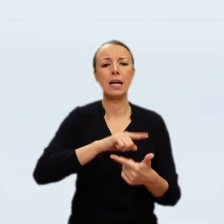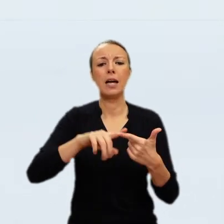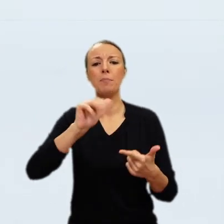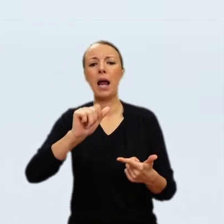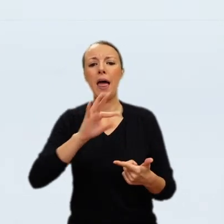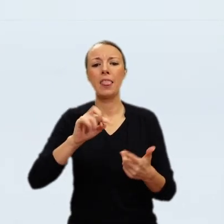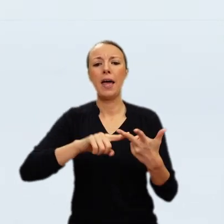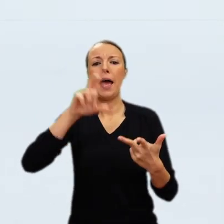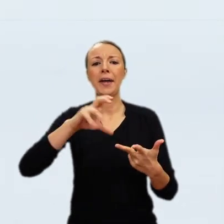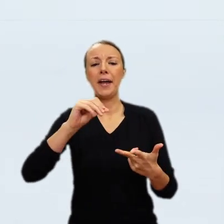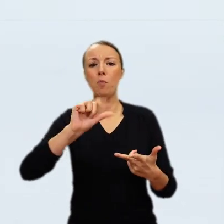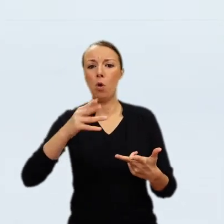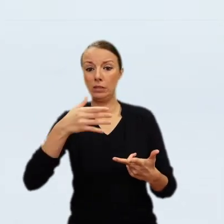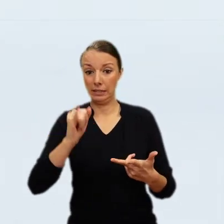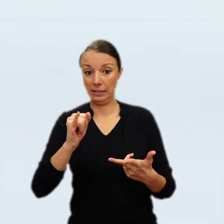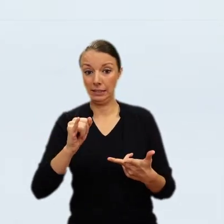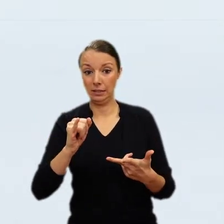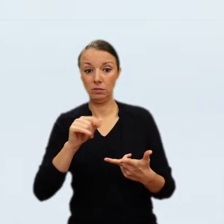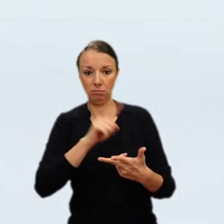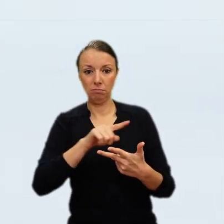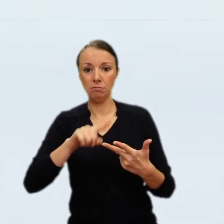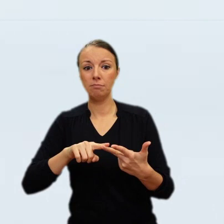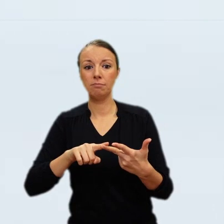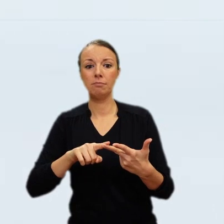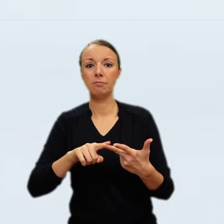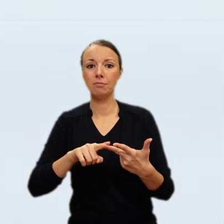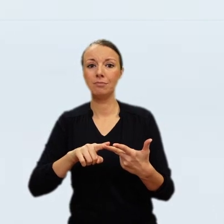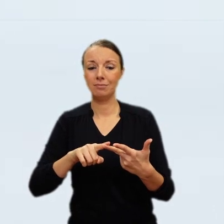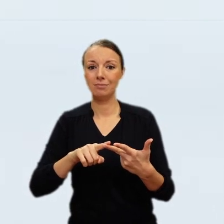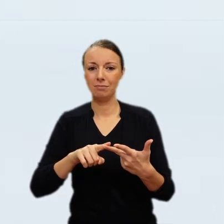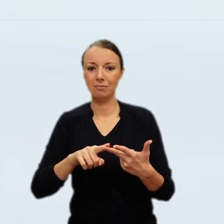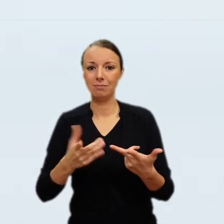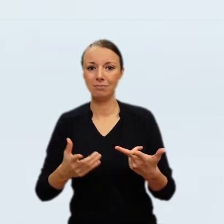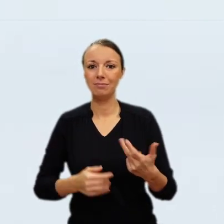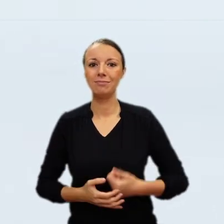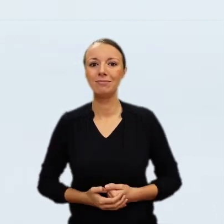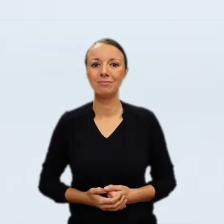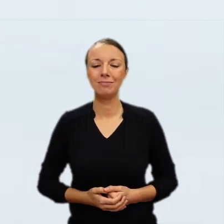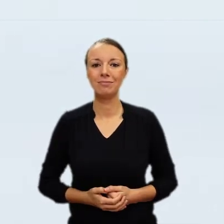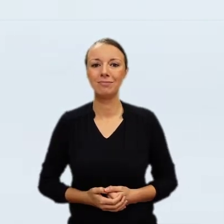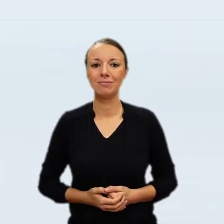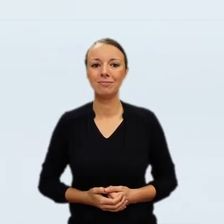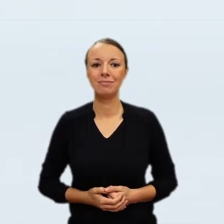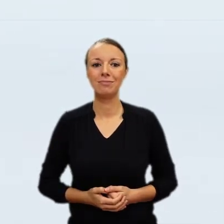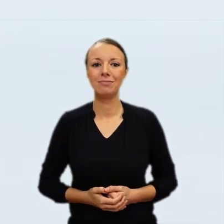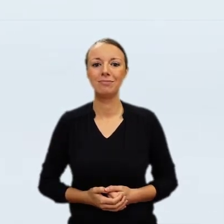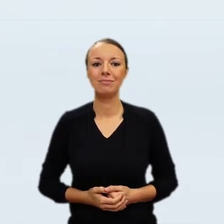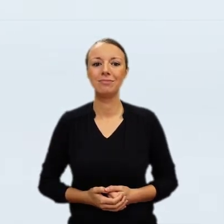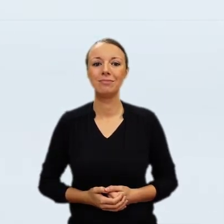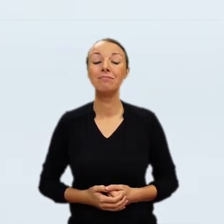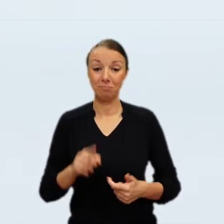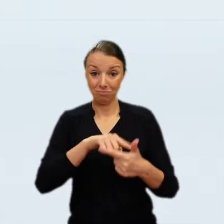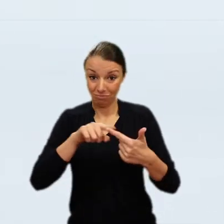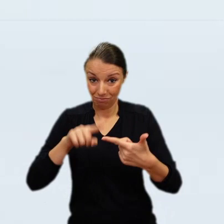be sent to New York. Gisław Tarnowski had asked Fry for an exact copy of the painting to display at Gików.